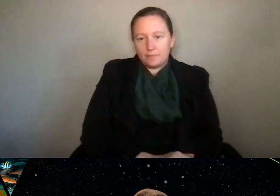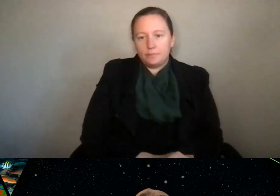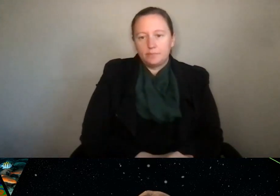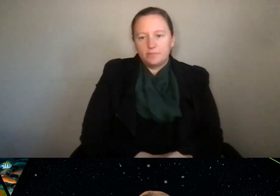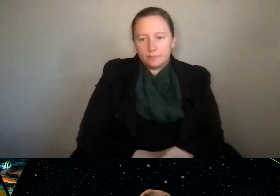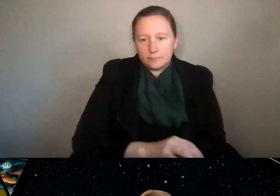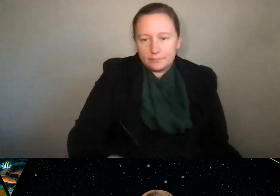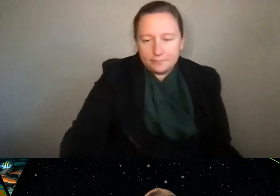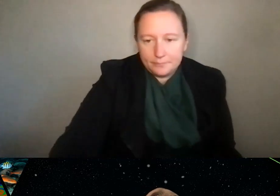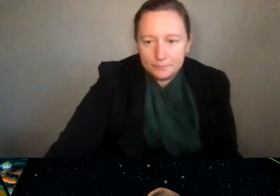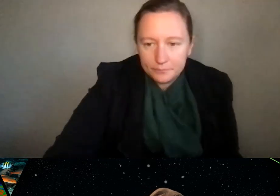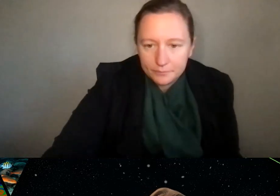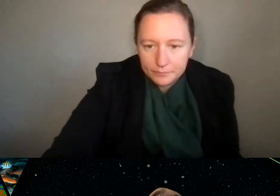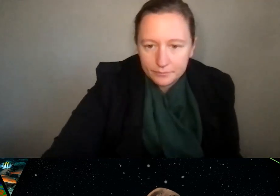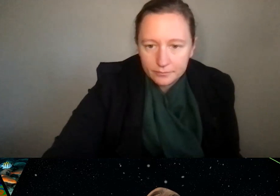well.